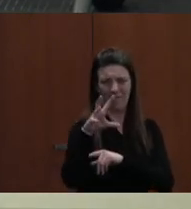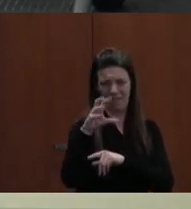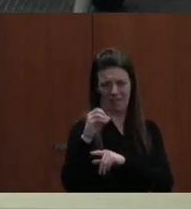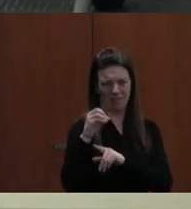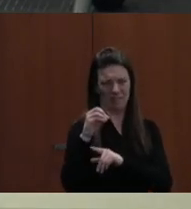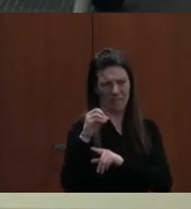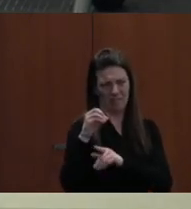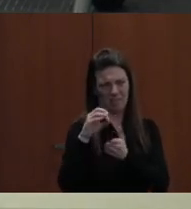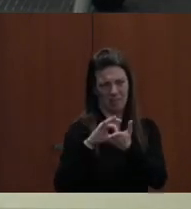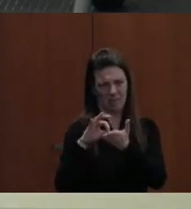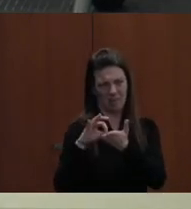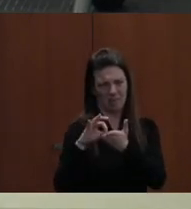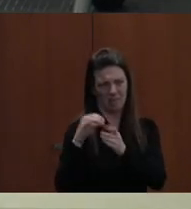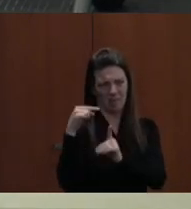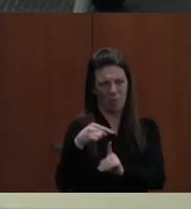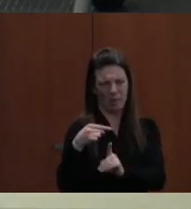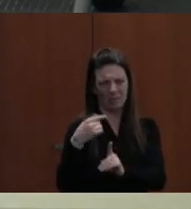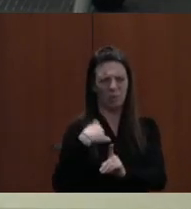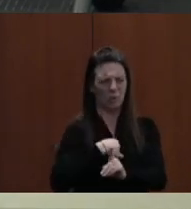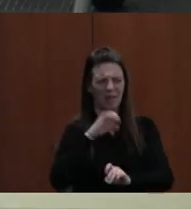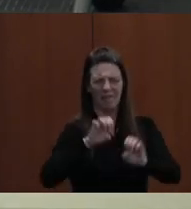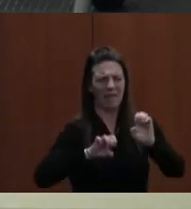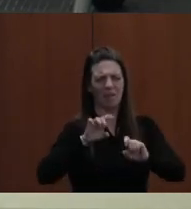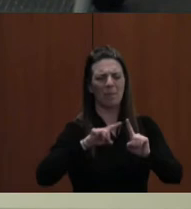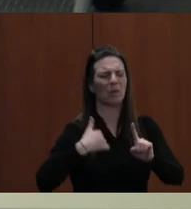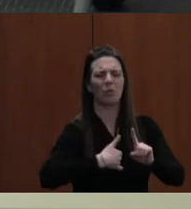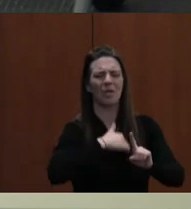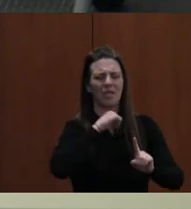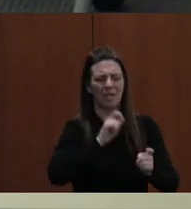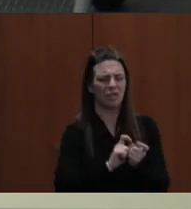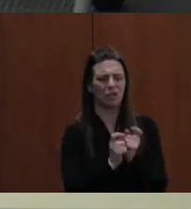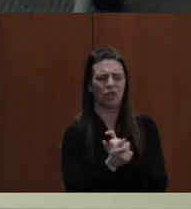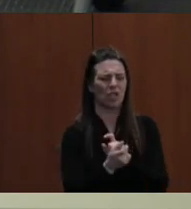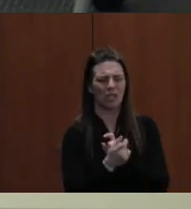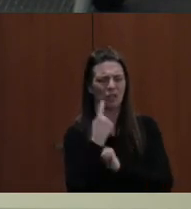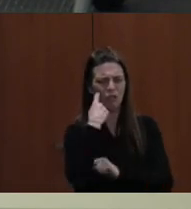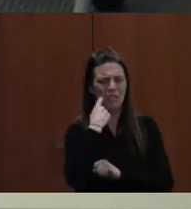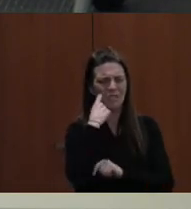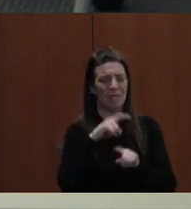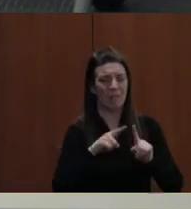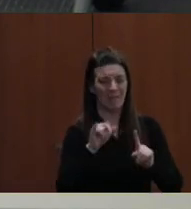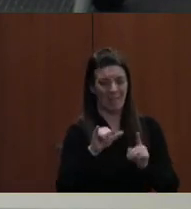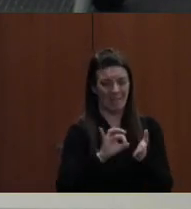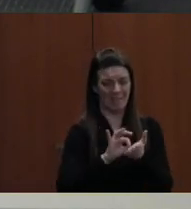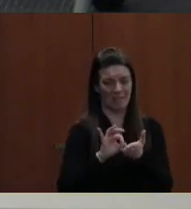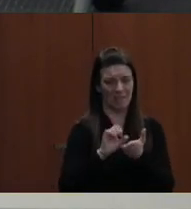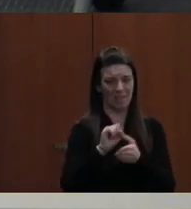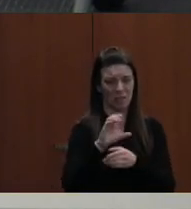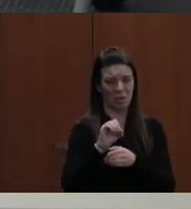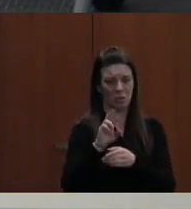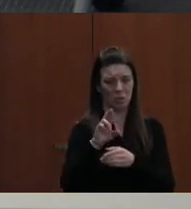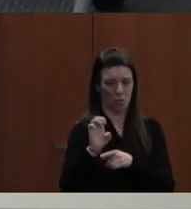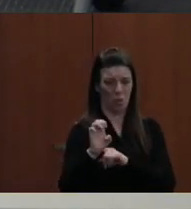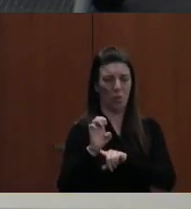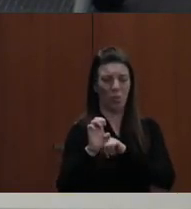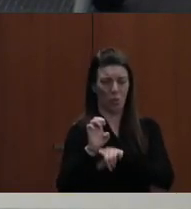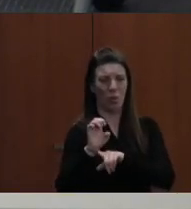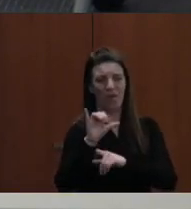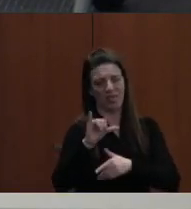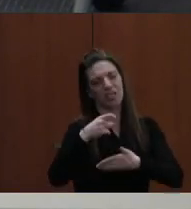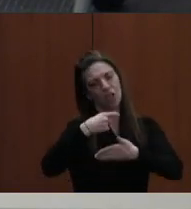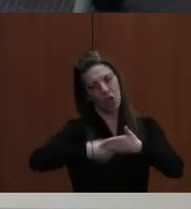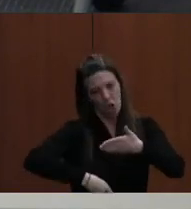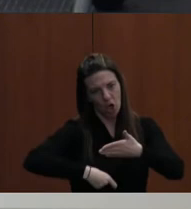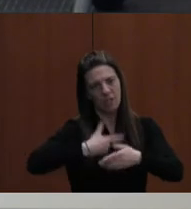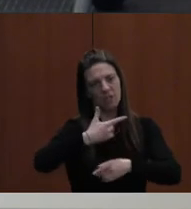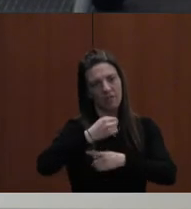some evaluation on this early on, and that didn't get updated. So although the scoring is, the cost of good scores